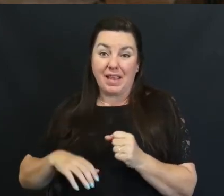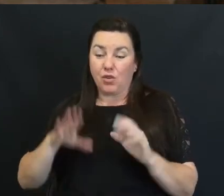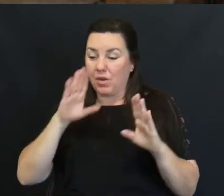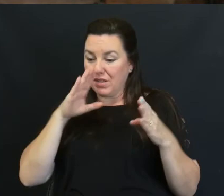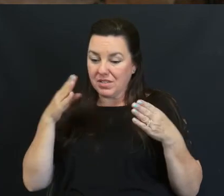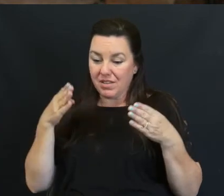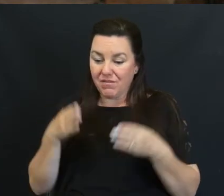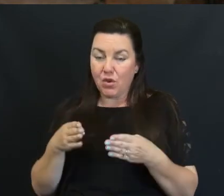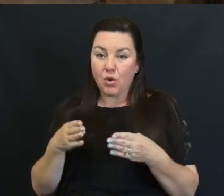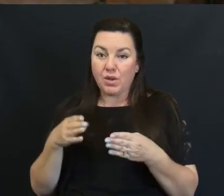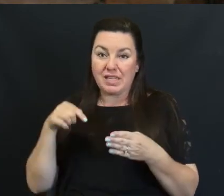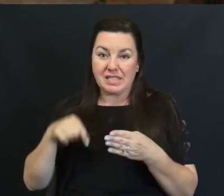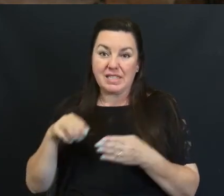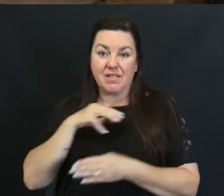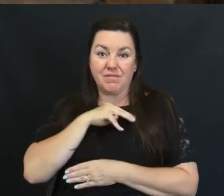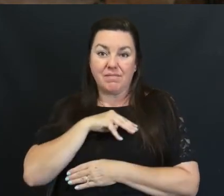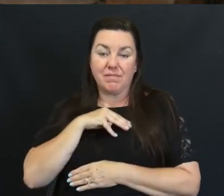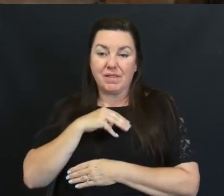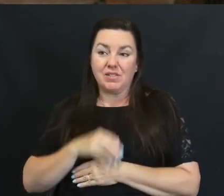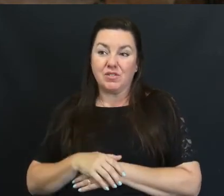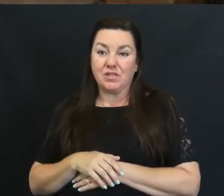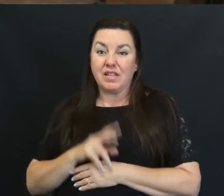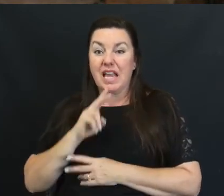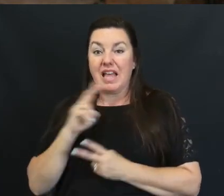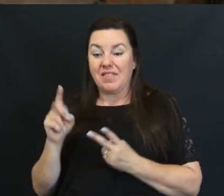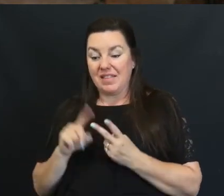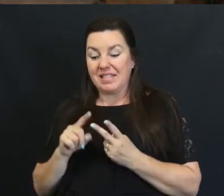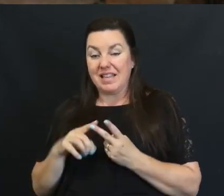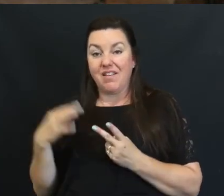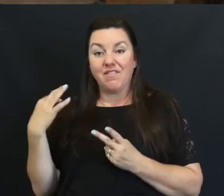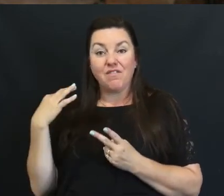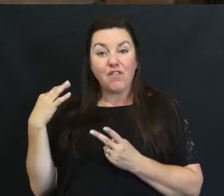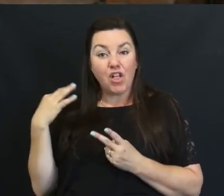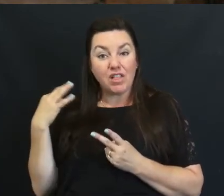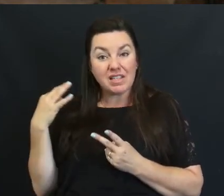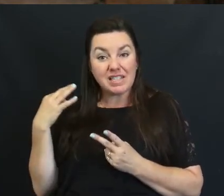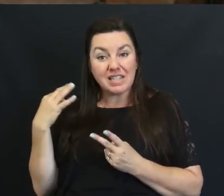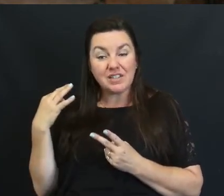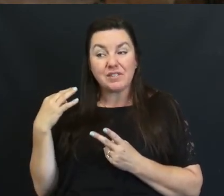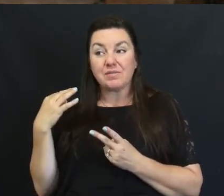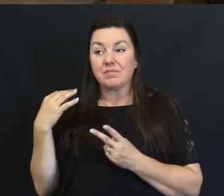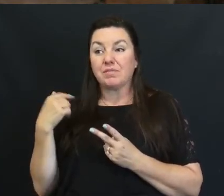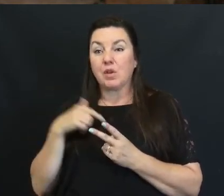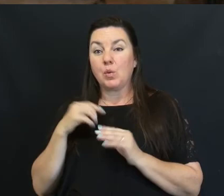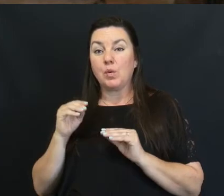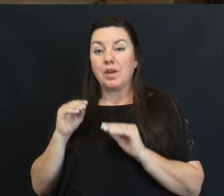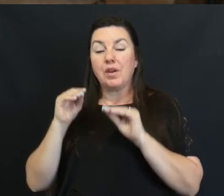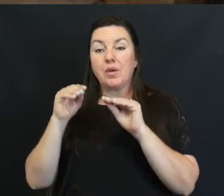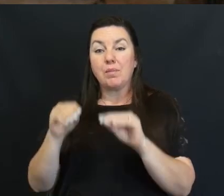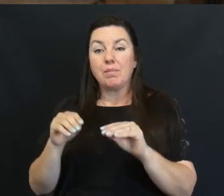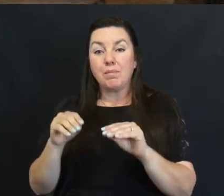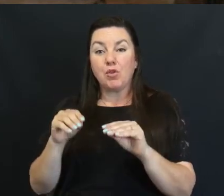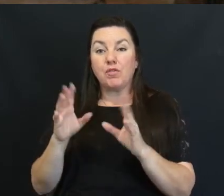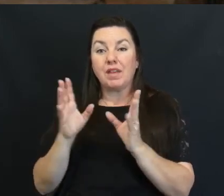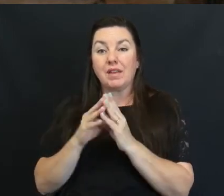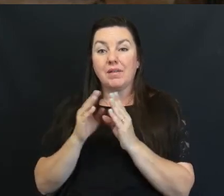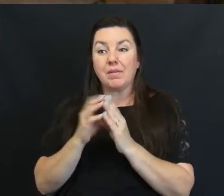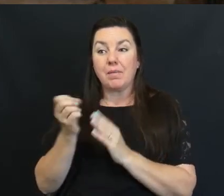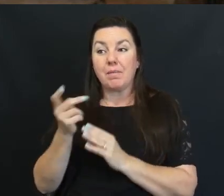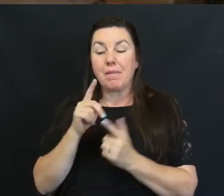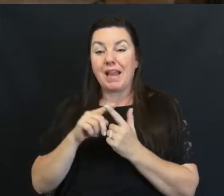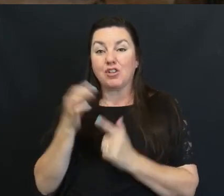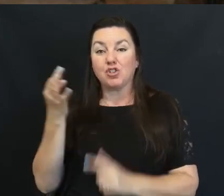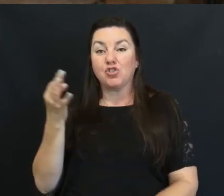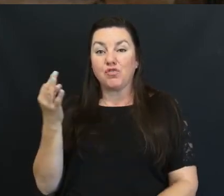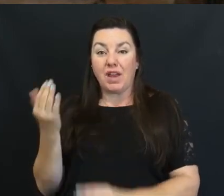Focus Of This Ministry The Second Way Is To Volunteer We're Moving Our Mops Meetings Back To